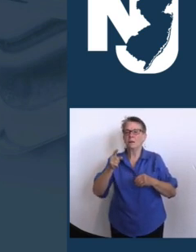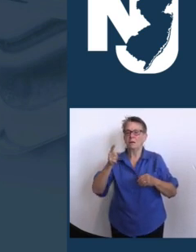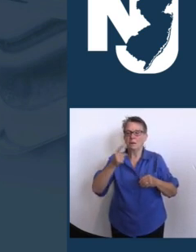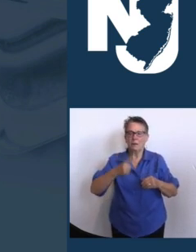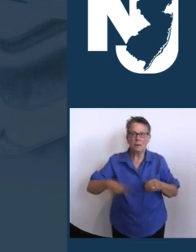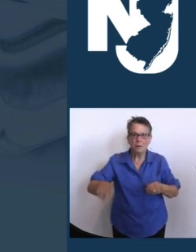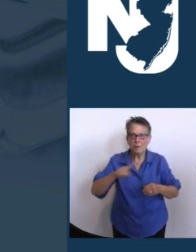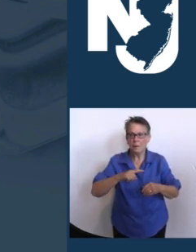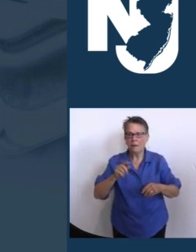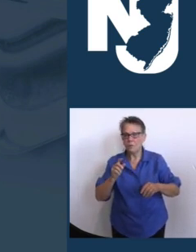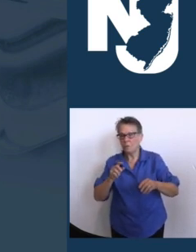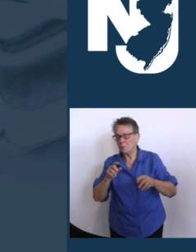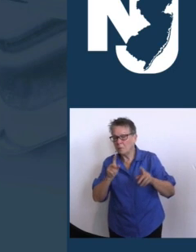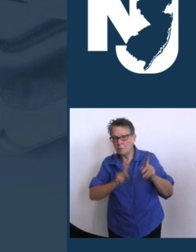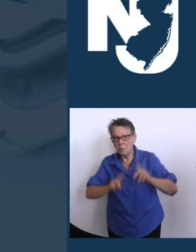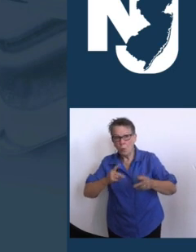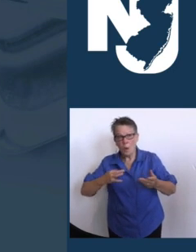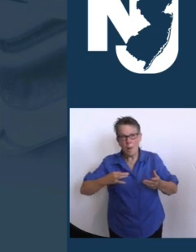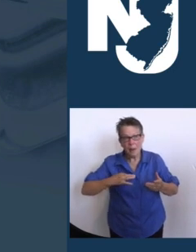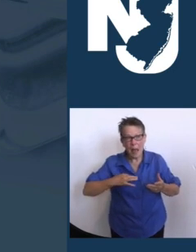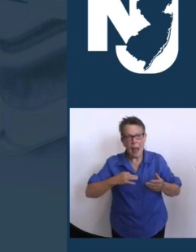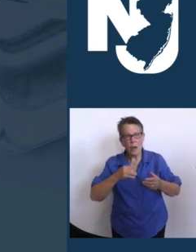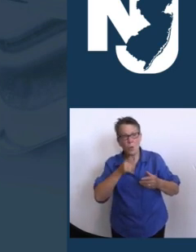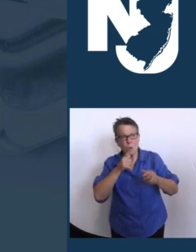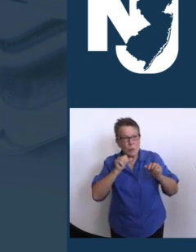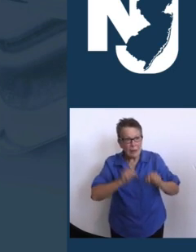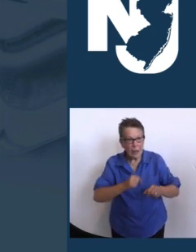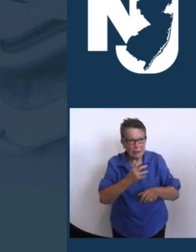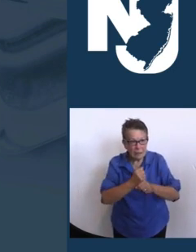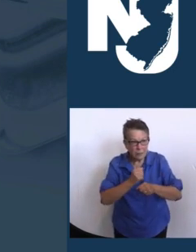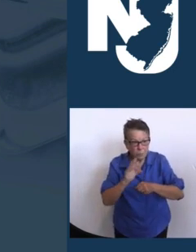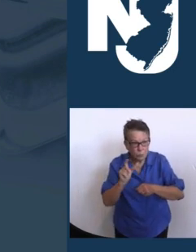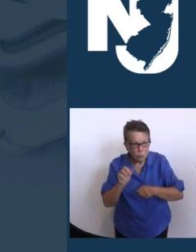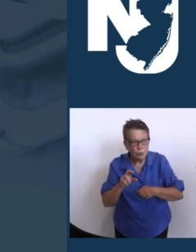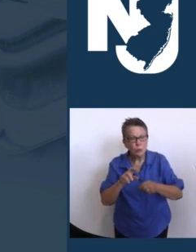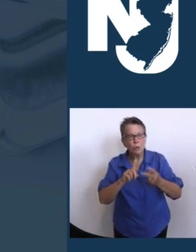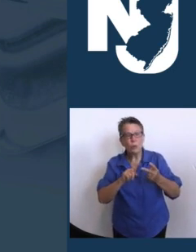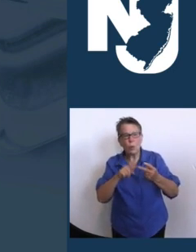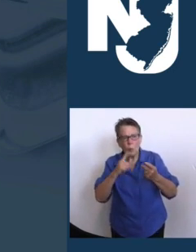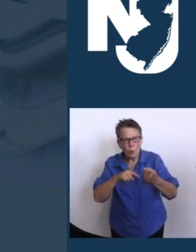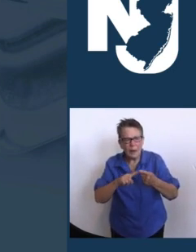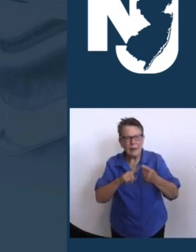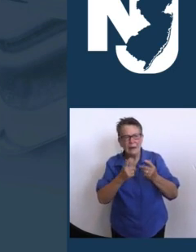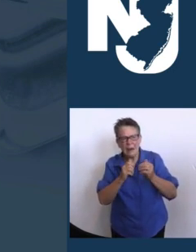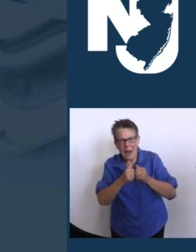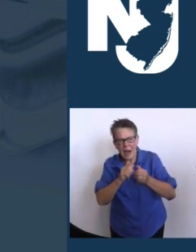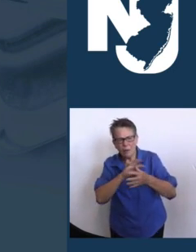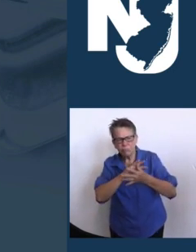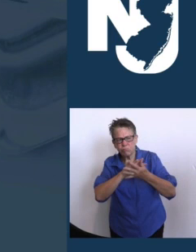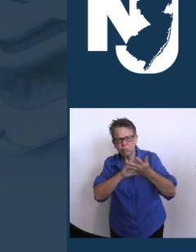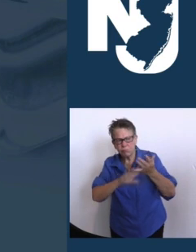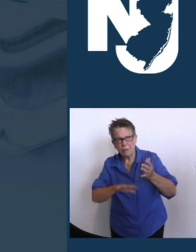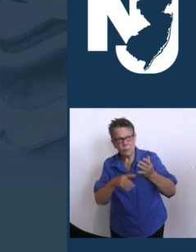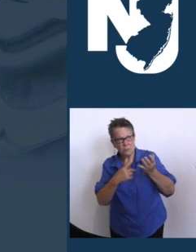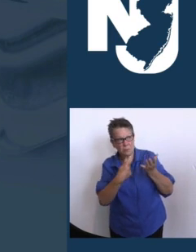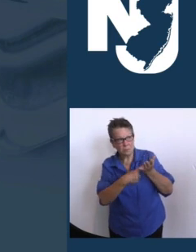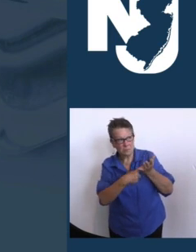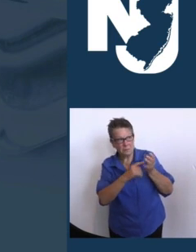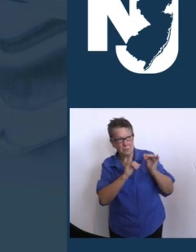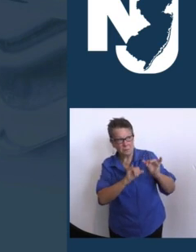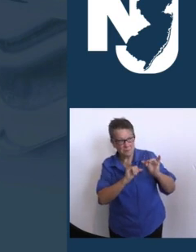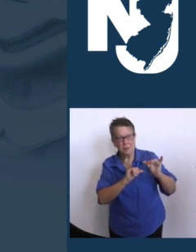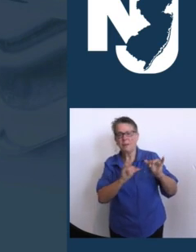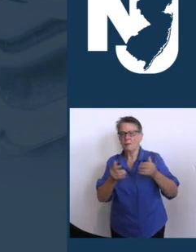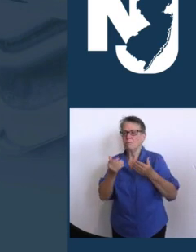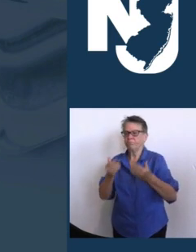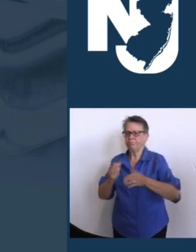and the Advisory Committee on Immunization Practices, we will let you all know. Now with that, let's